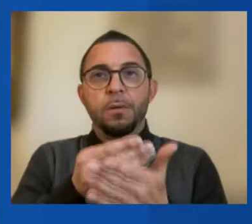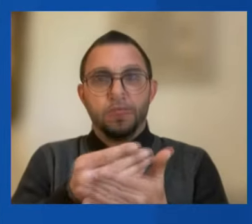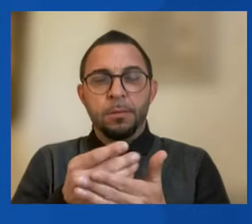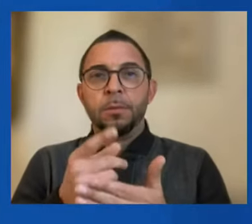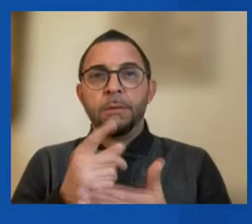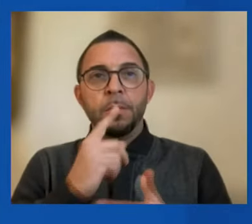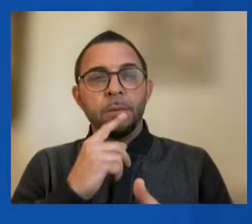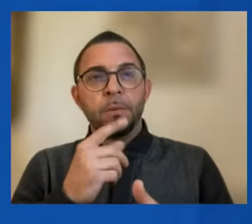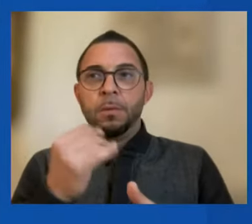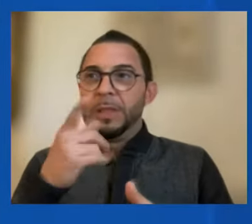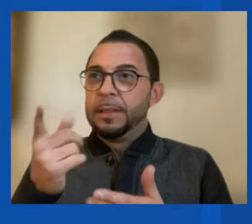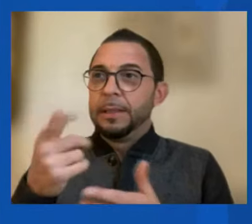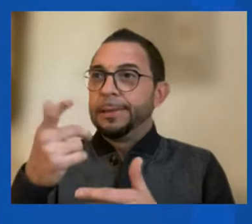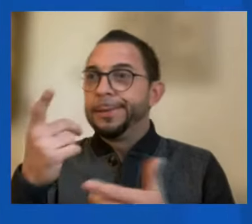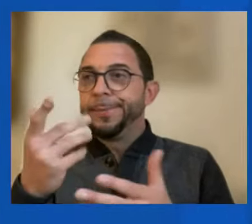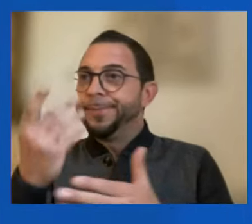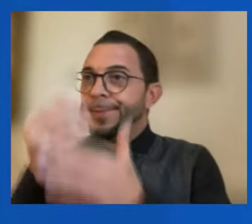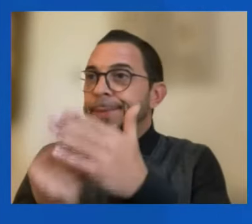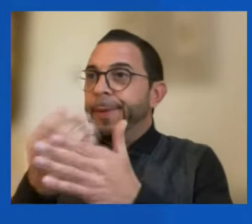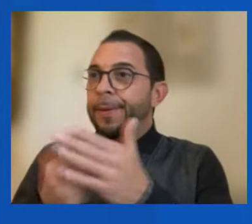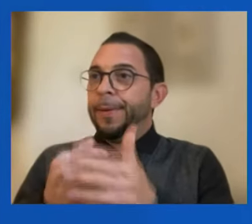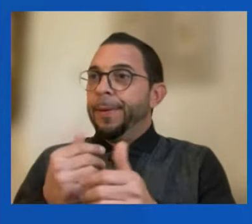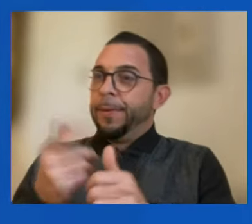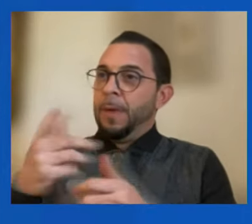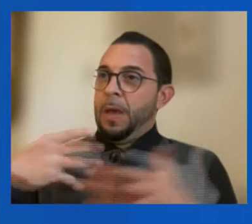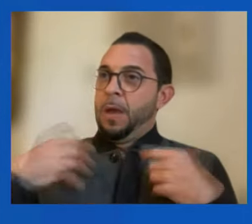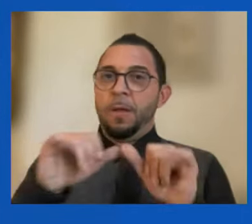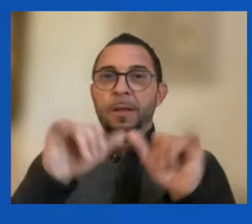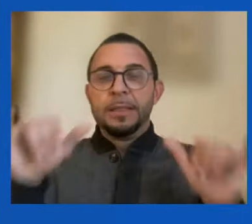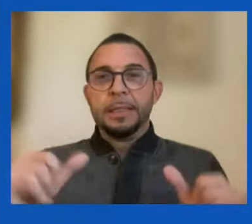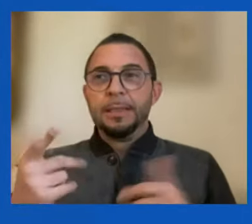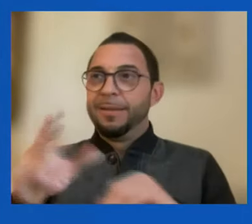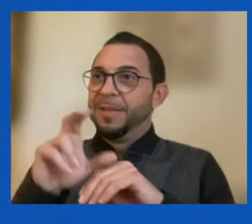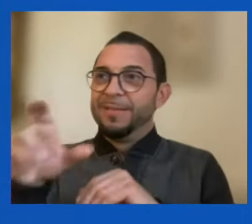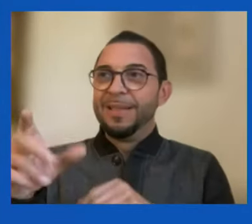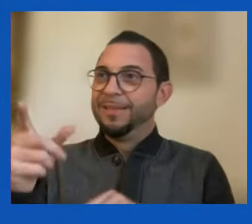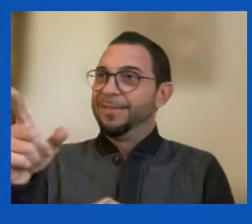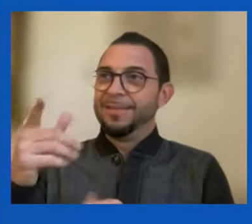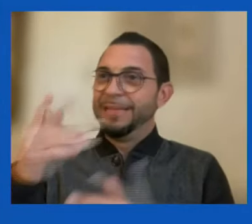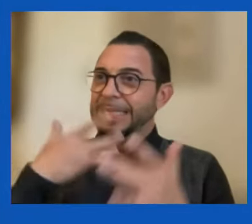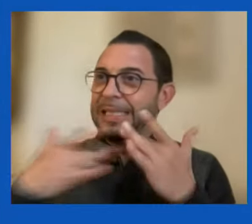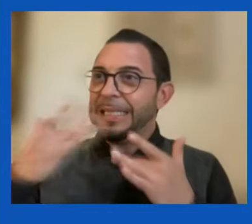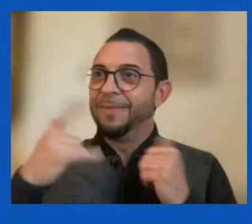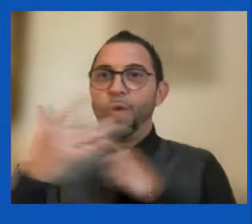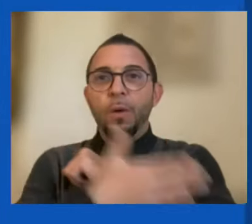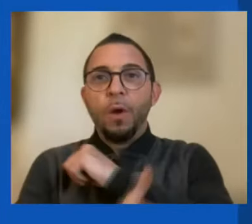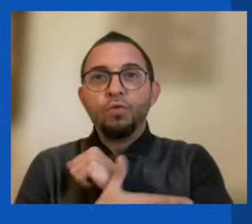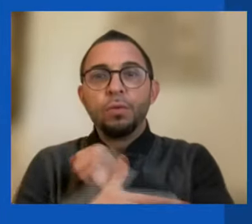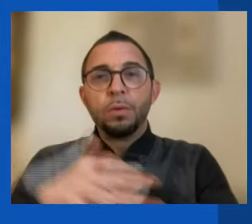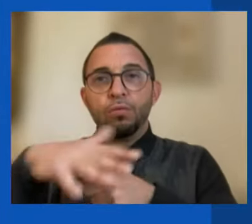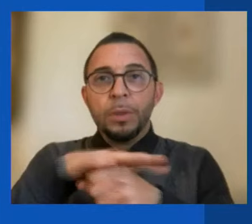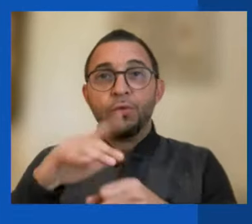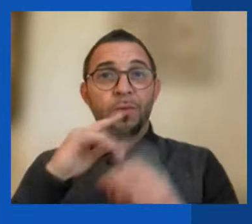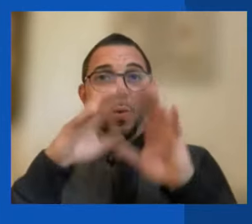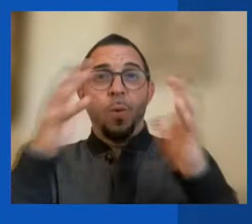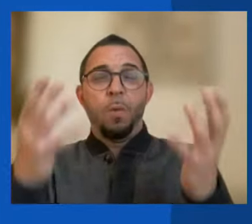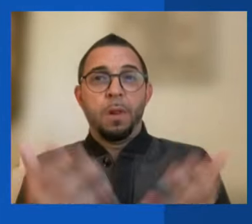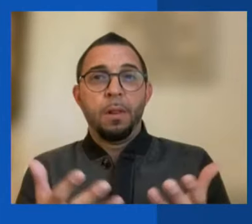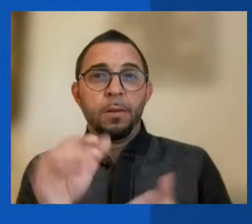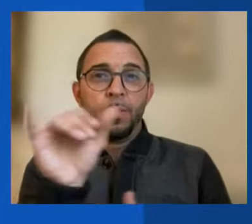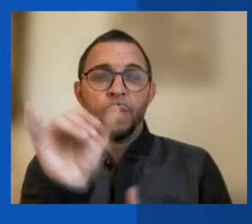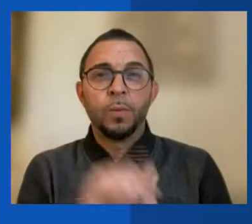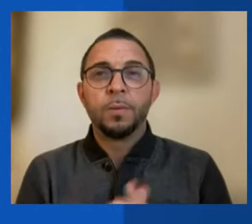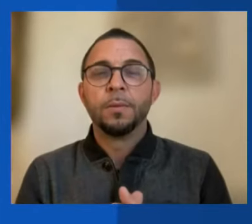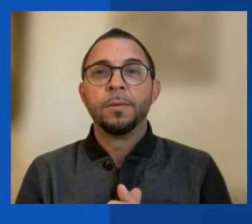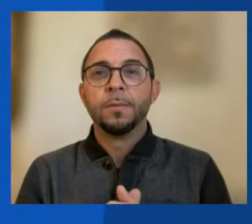in health system investments at the country, regional, and global level, so that we are